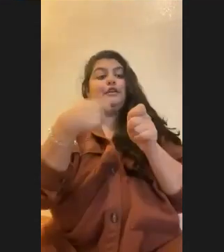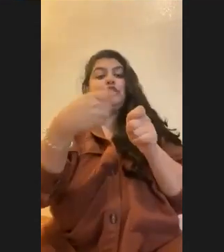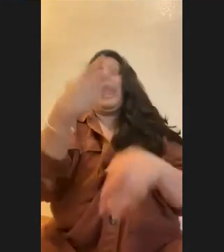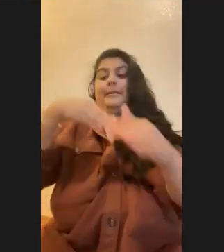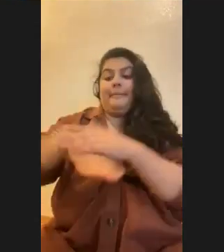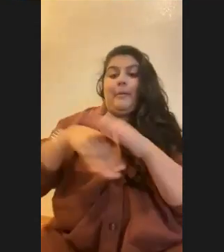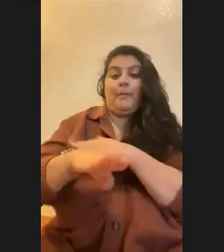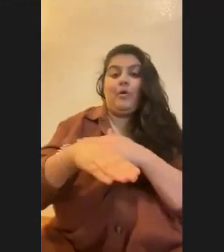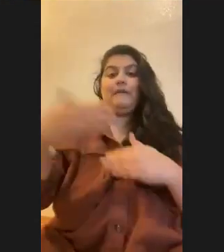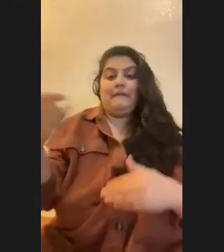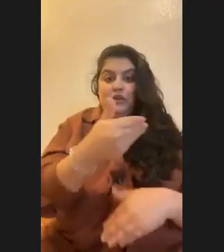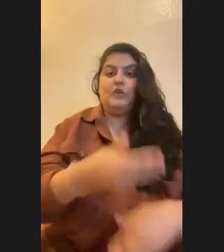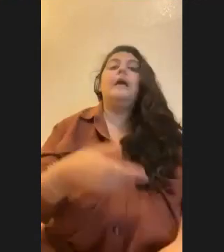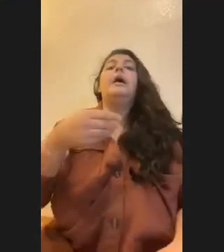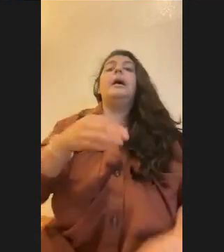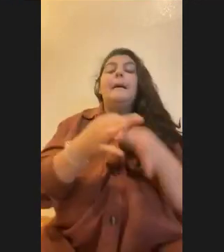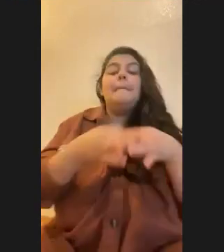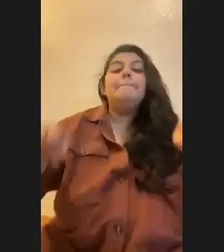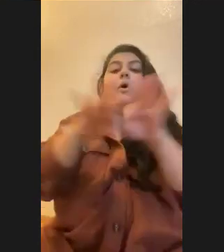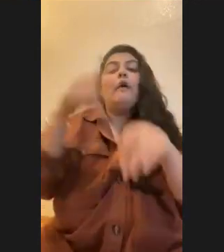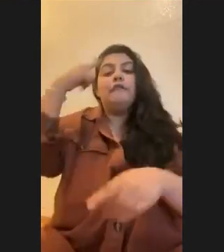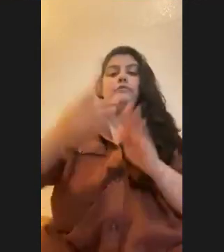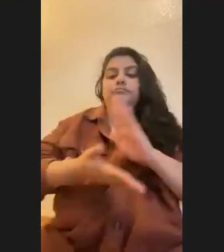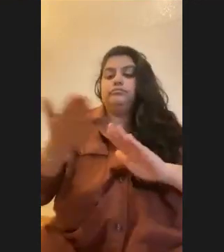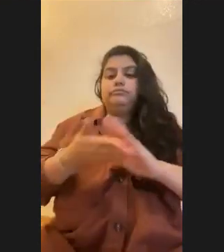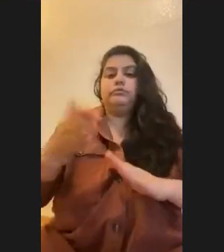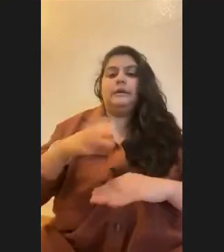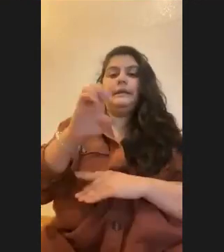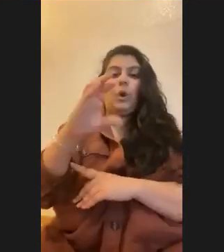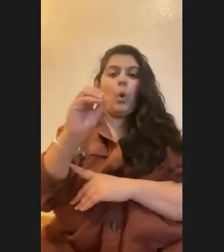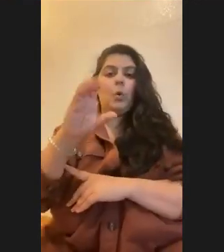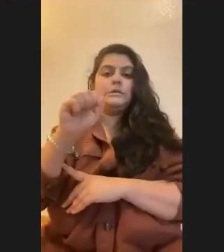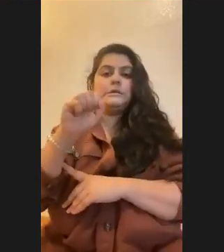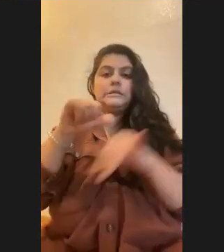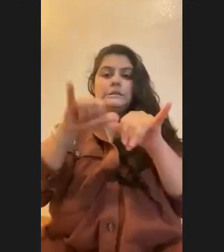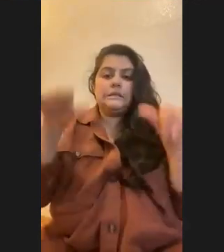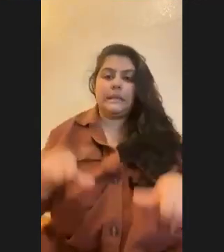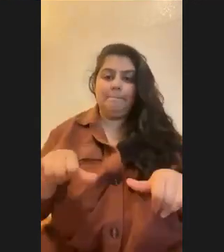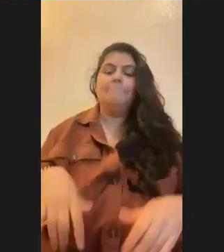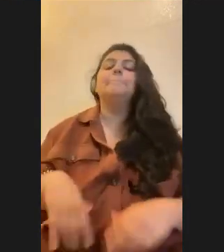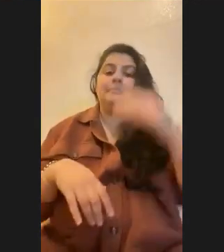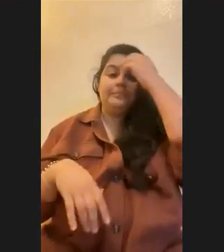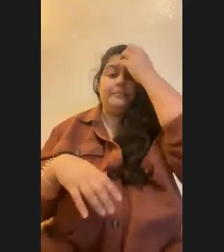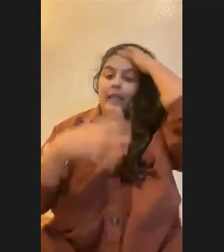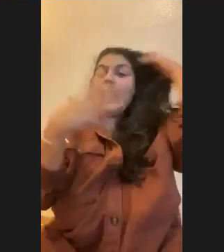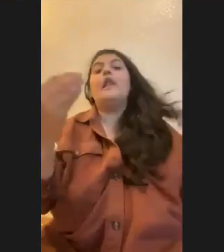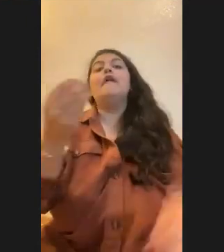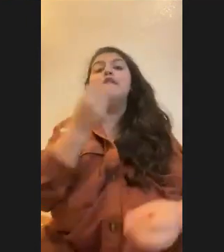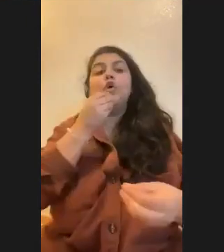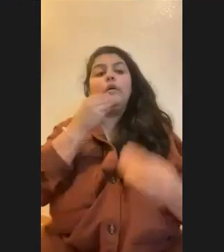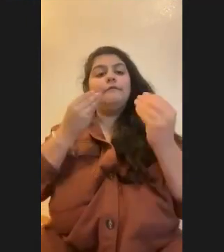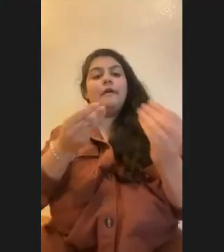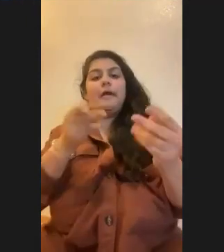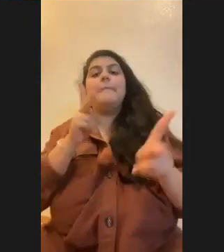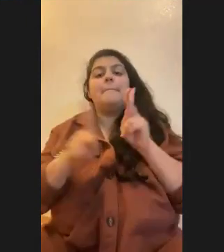the ecosystem and that they make sure that like the foods portion of like the world is really like reliant on the coral reef